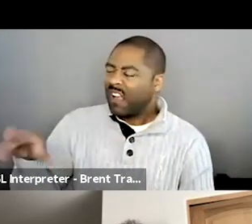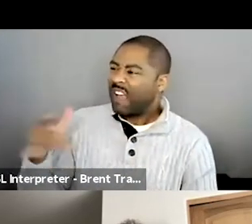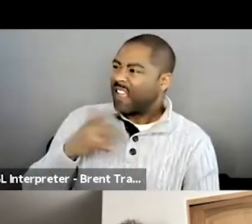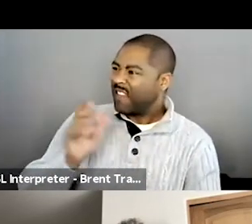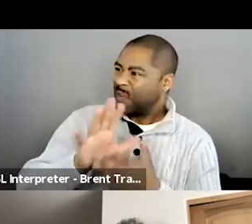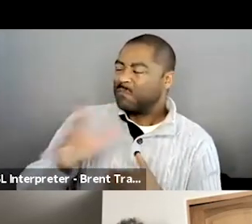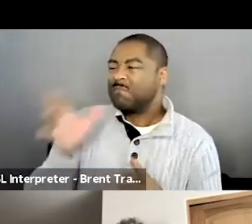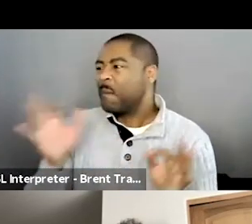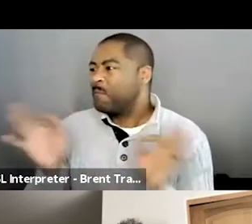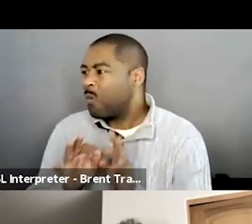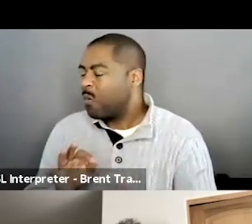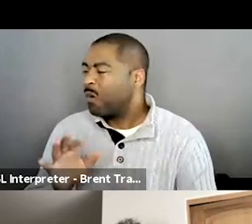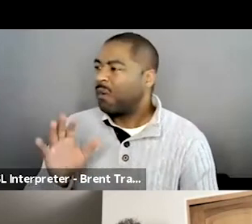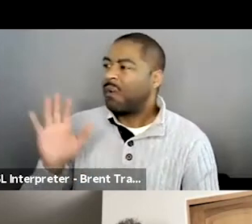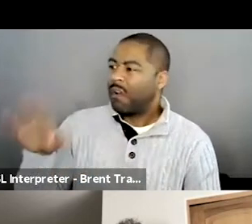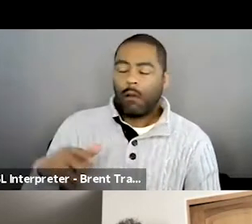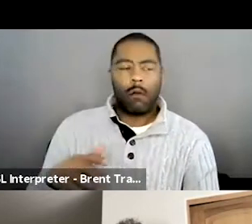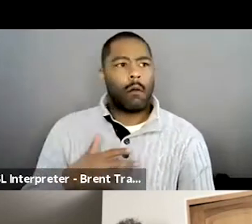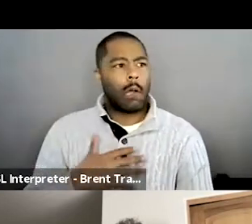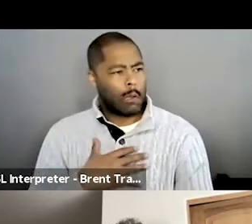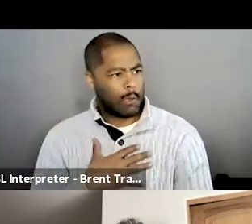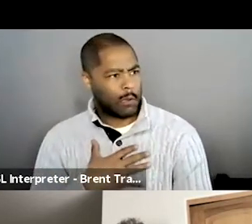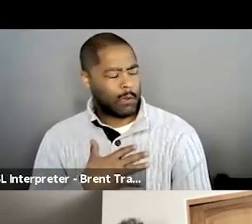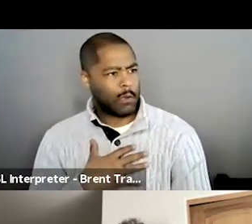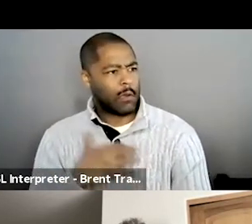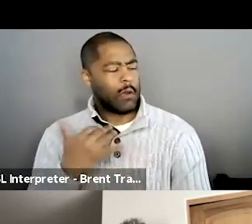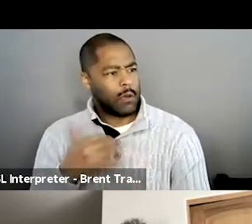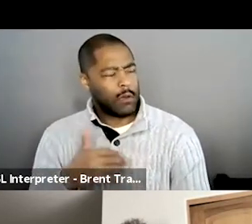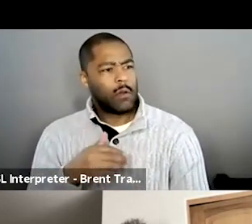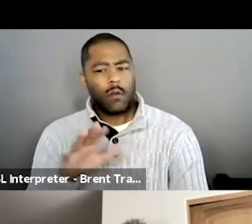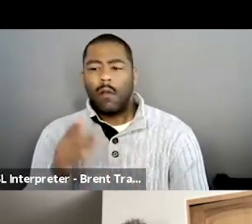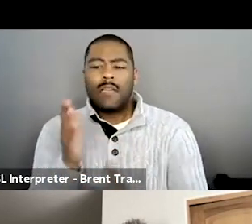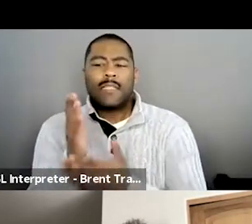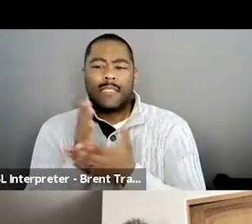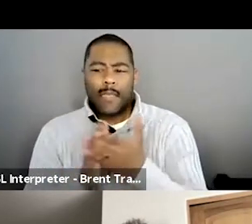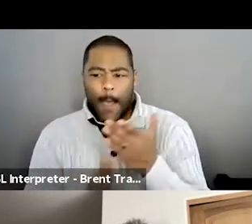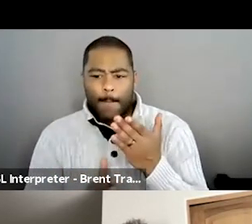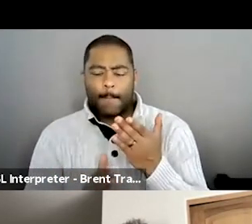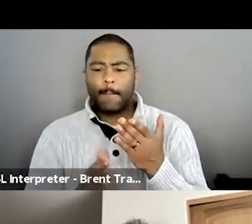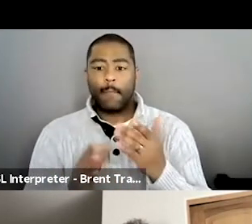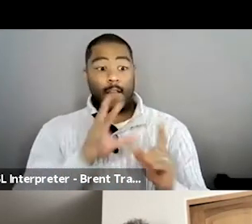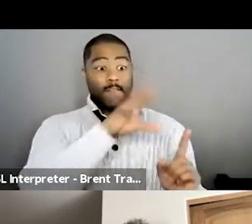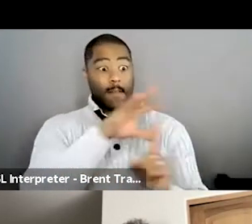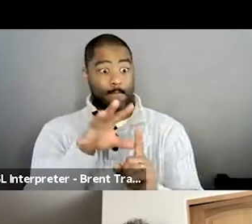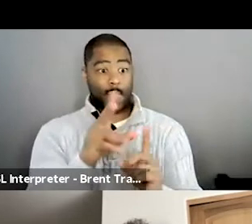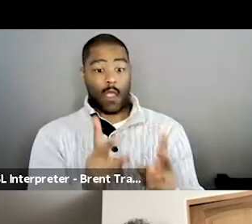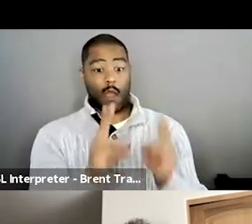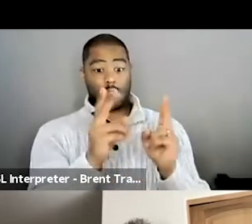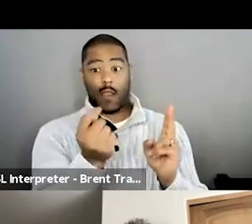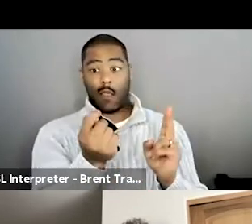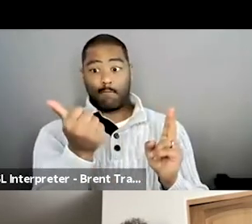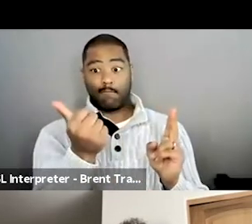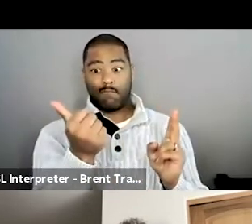overall, I think they're pleased. They're nitpicky as far as certain scenes that were cut that, you know, my dad's like, I'm upset because